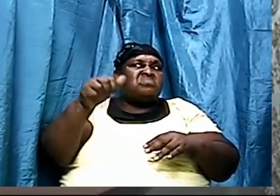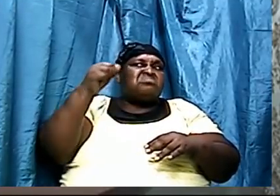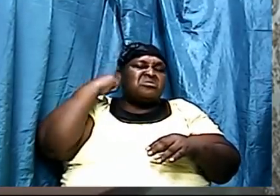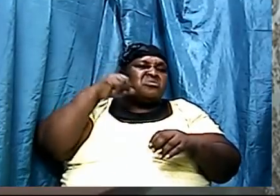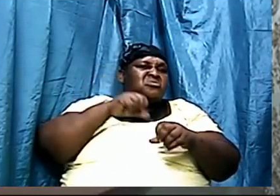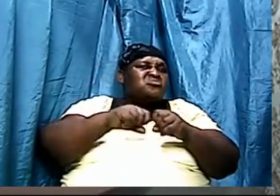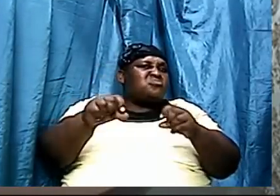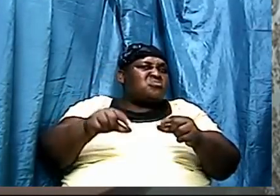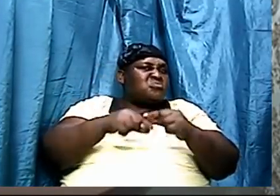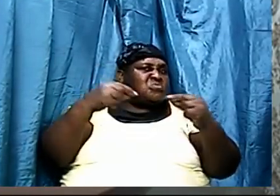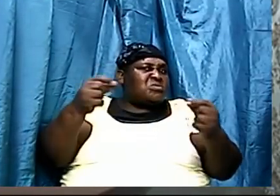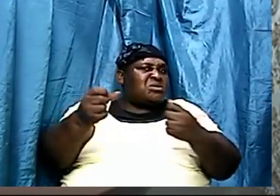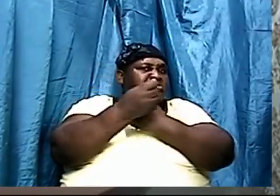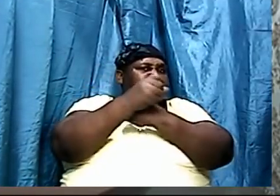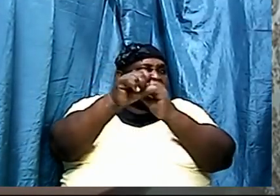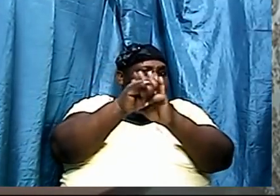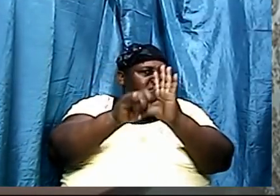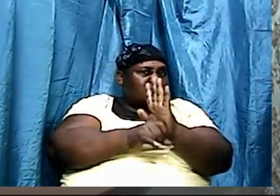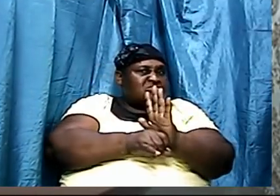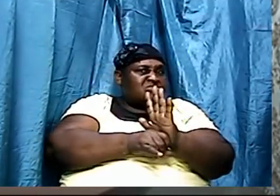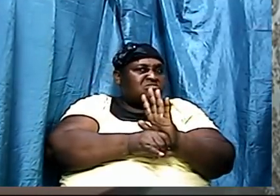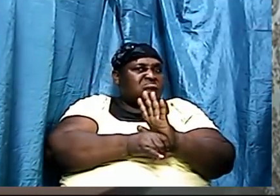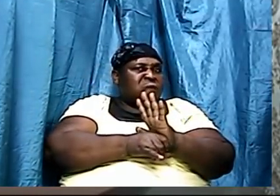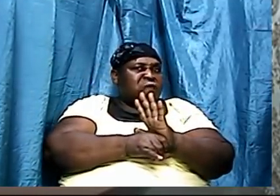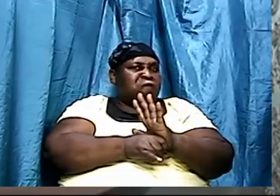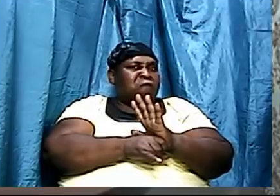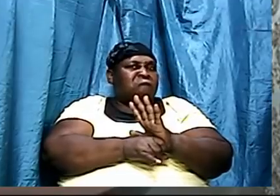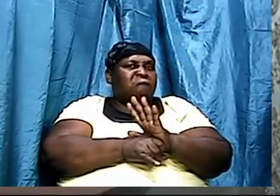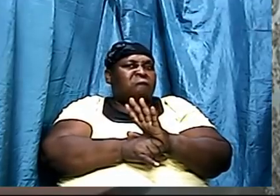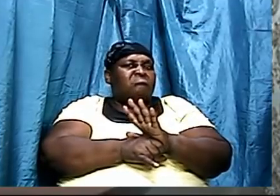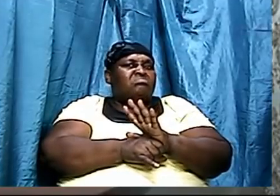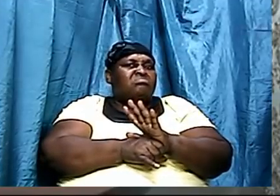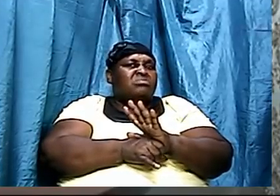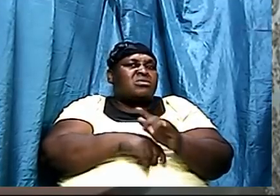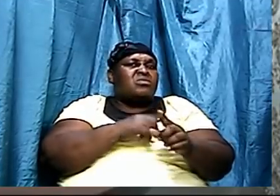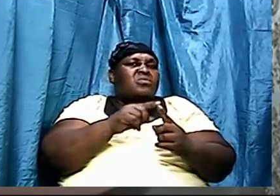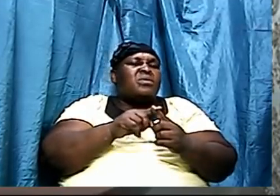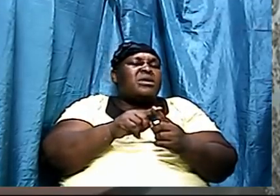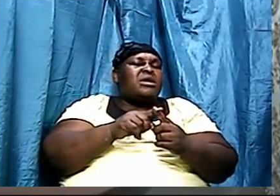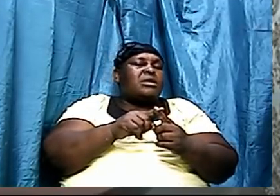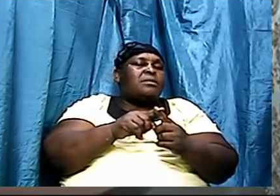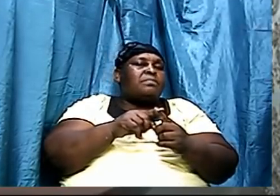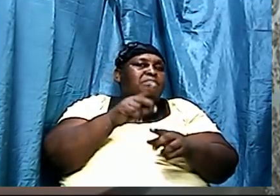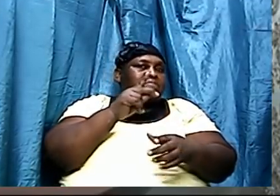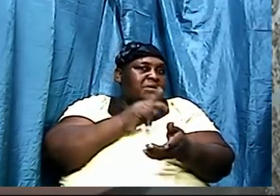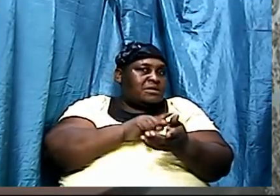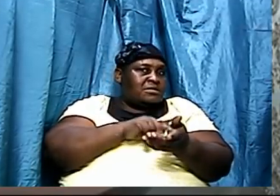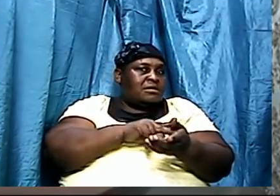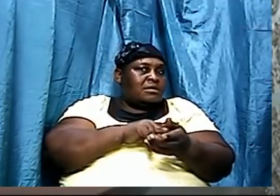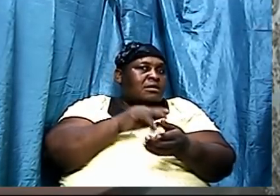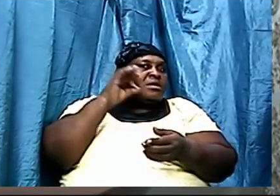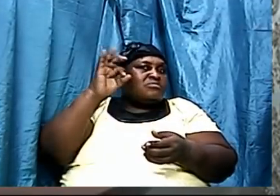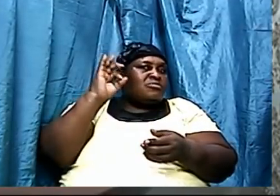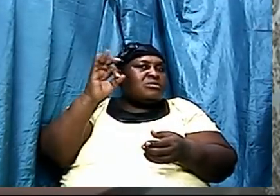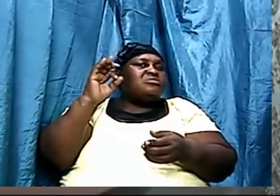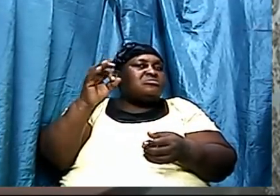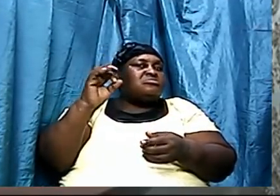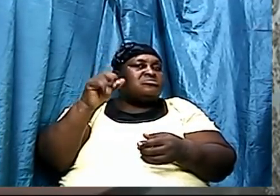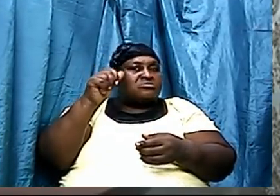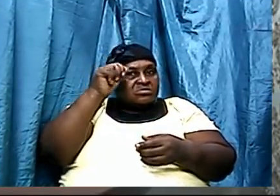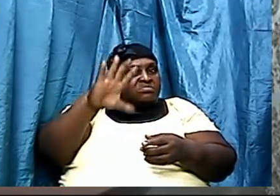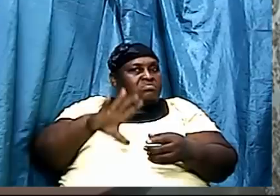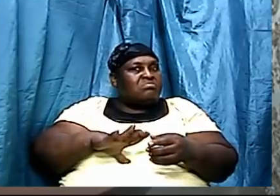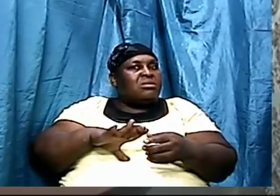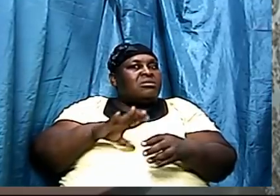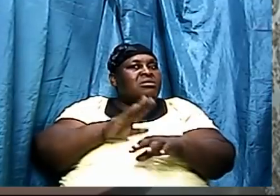and when Peter preached to them on the day of Pentecost I hope that somebody's heart is pricked in the Holy Ghost tonight they said men and